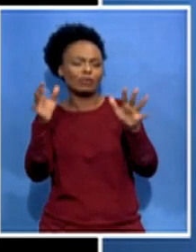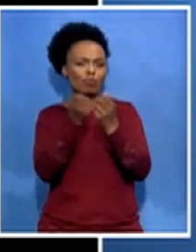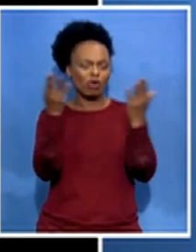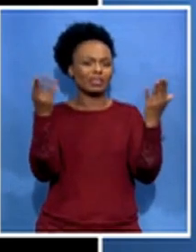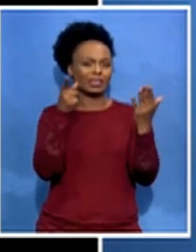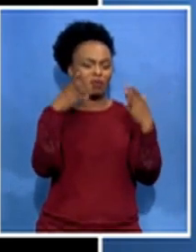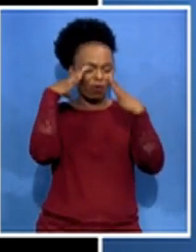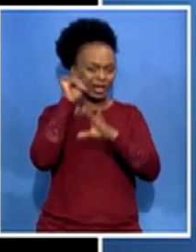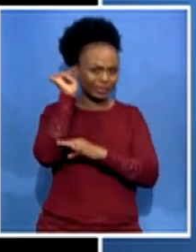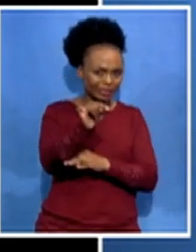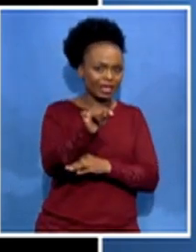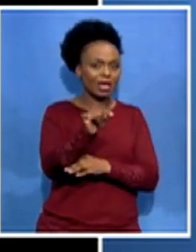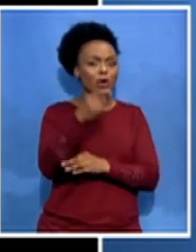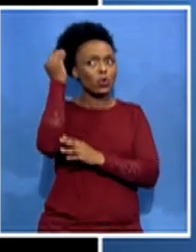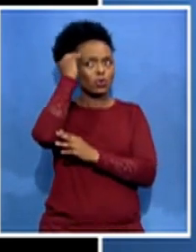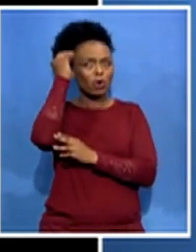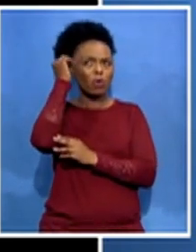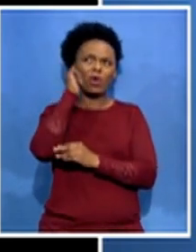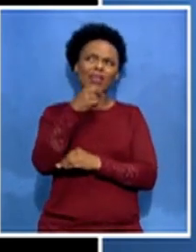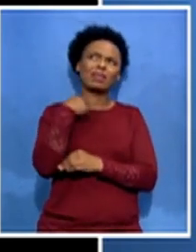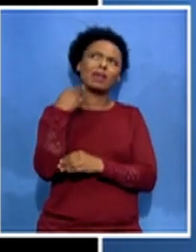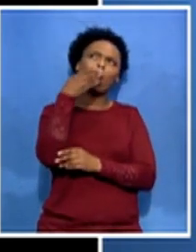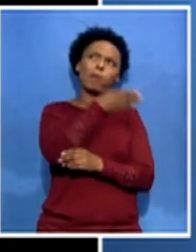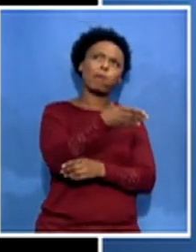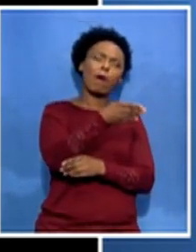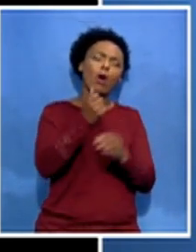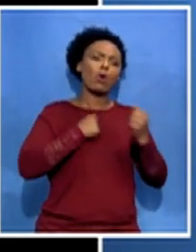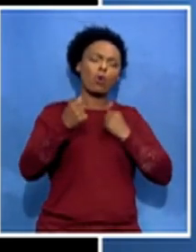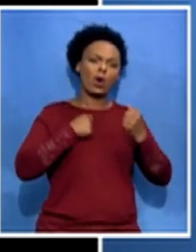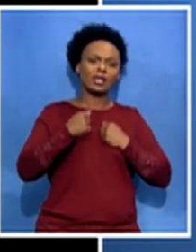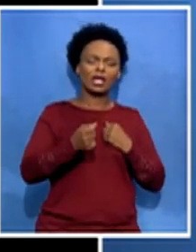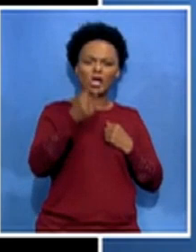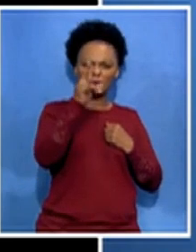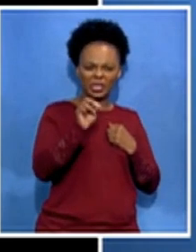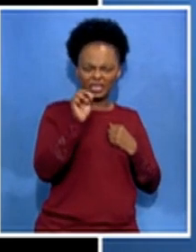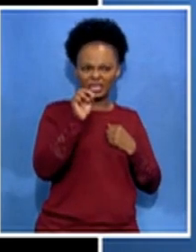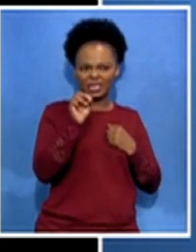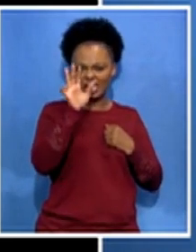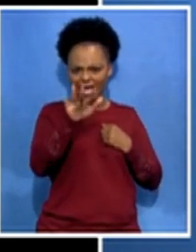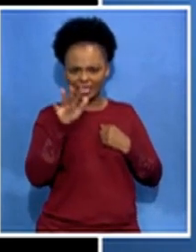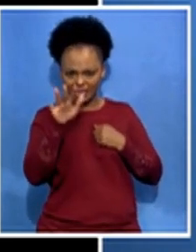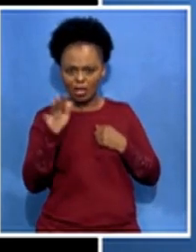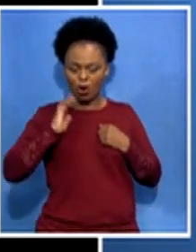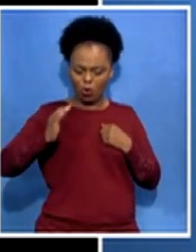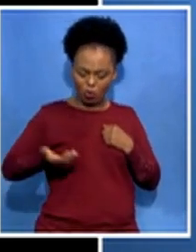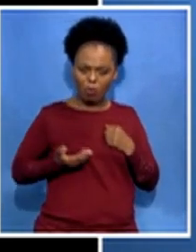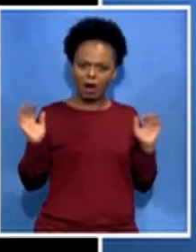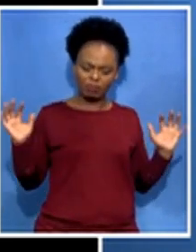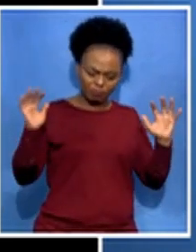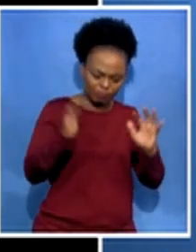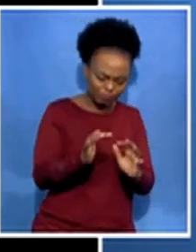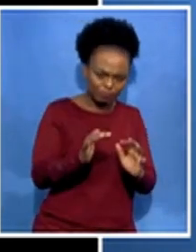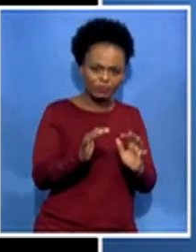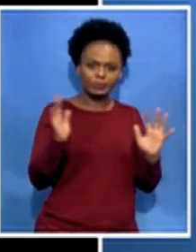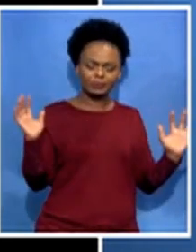2019 uh the the women uh were gathering in rwanda under the auspice of the african union